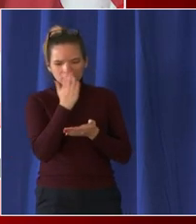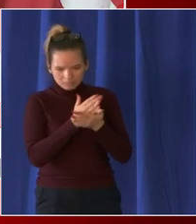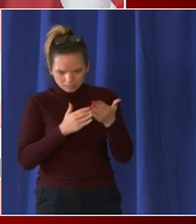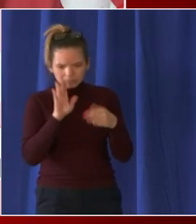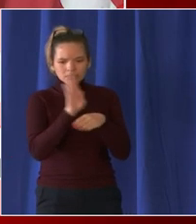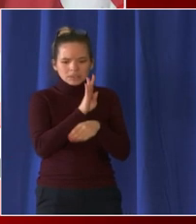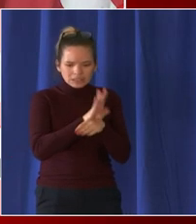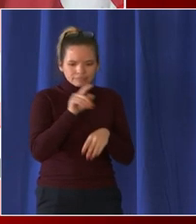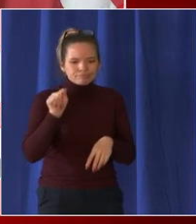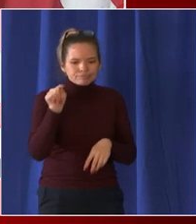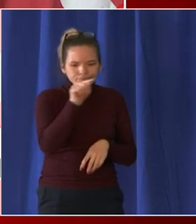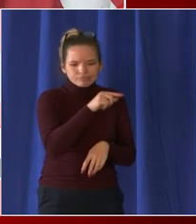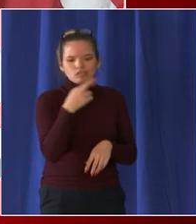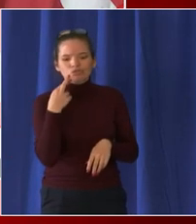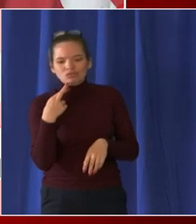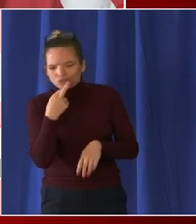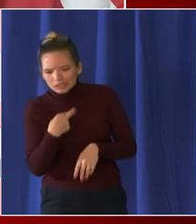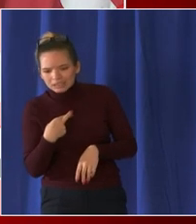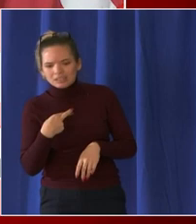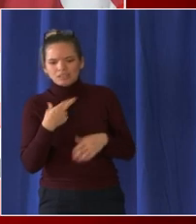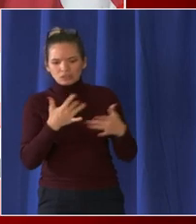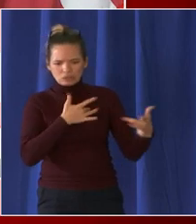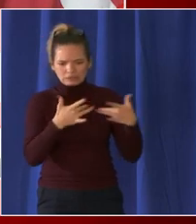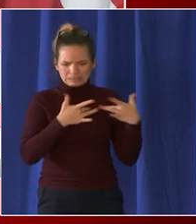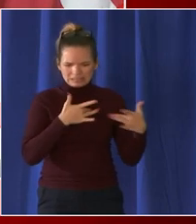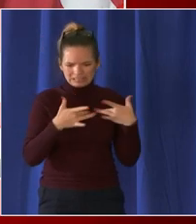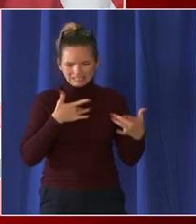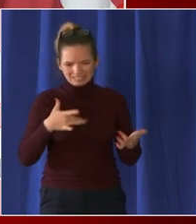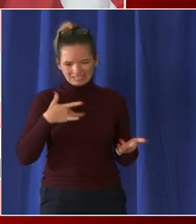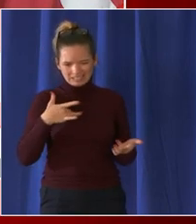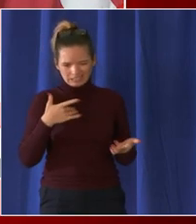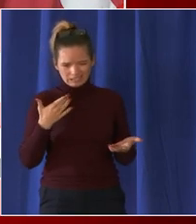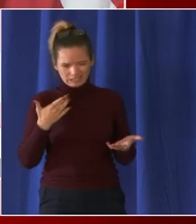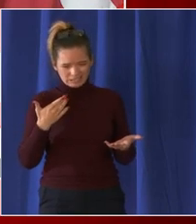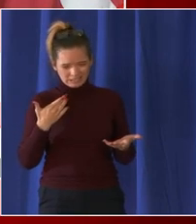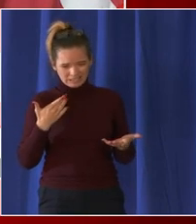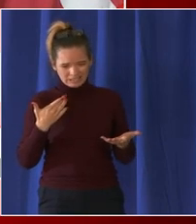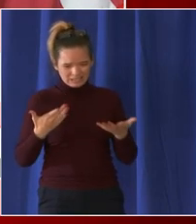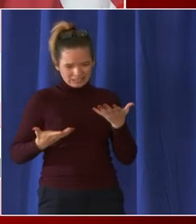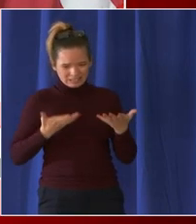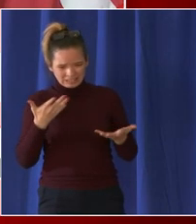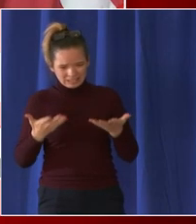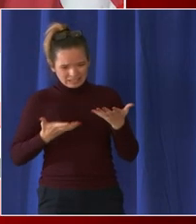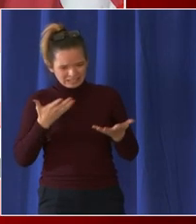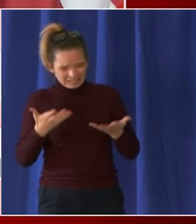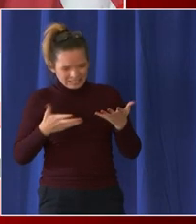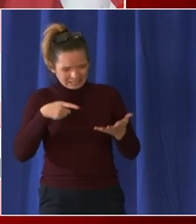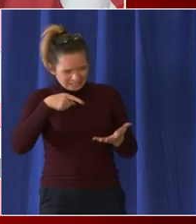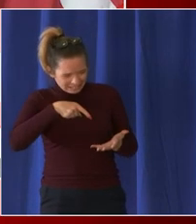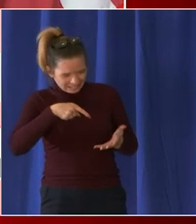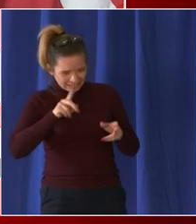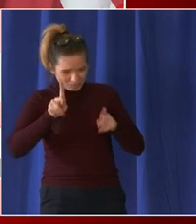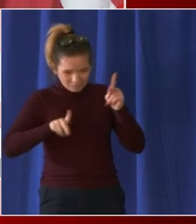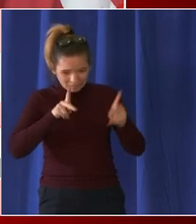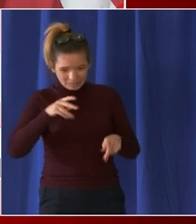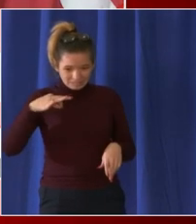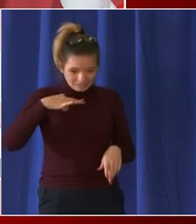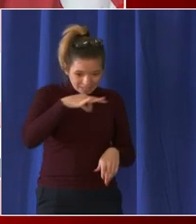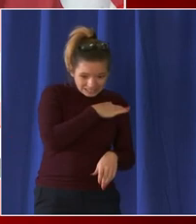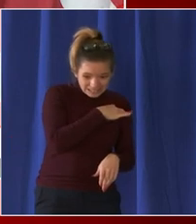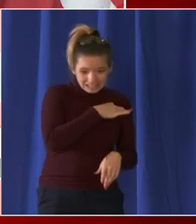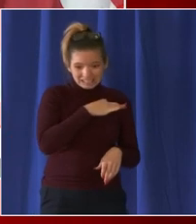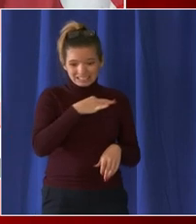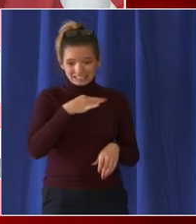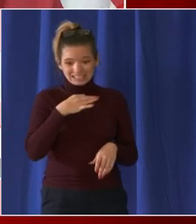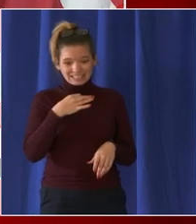concern that this is going to create a hostile workplace or a hostile situation for their employees having to confront people